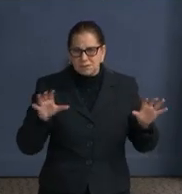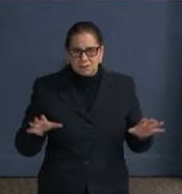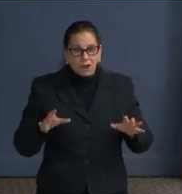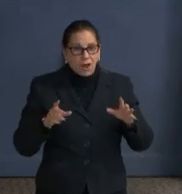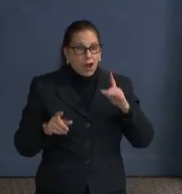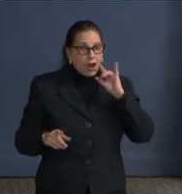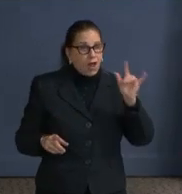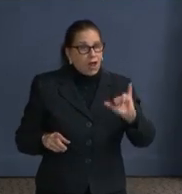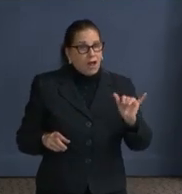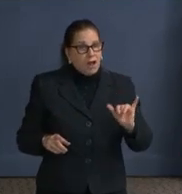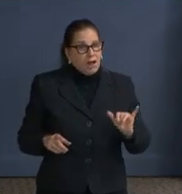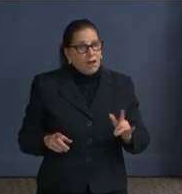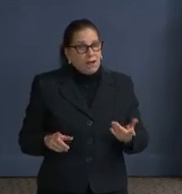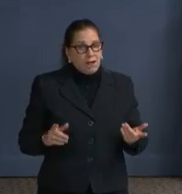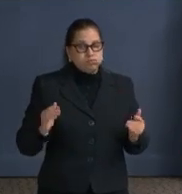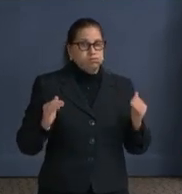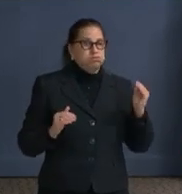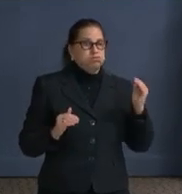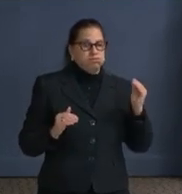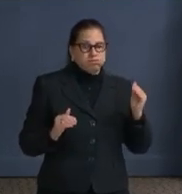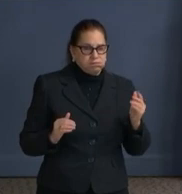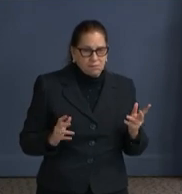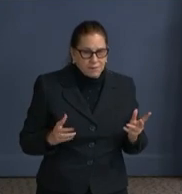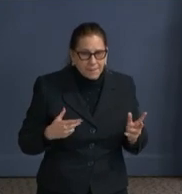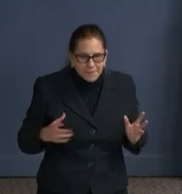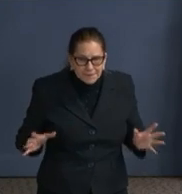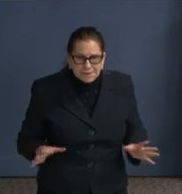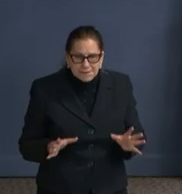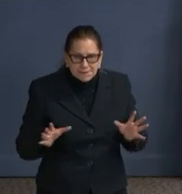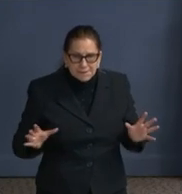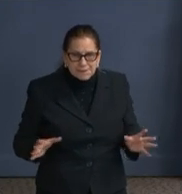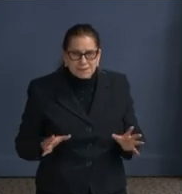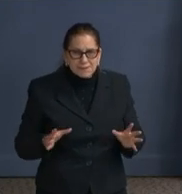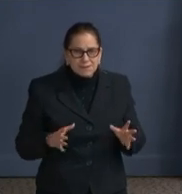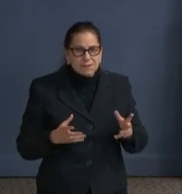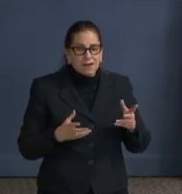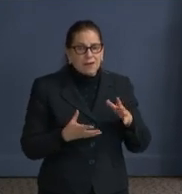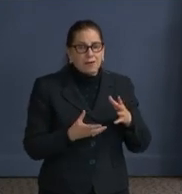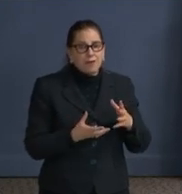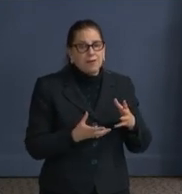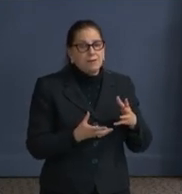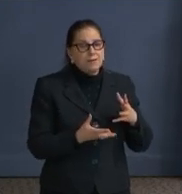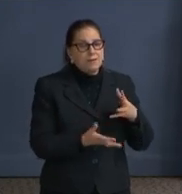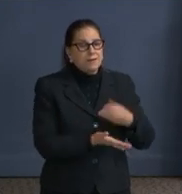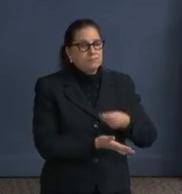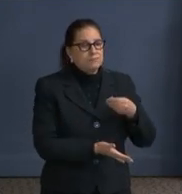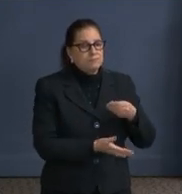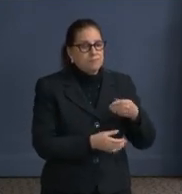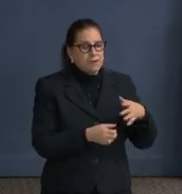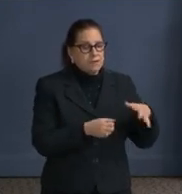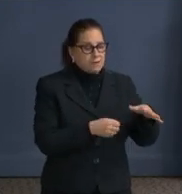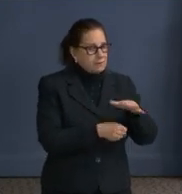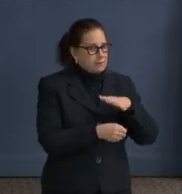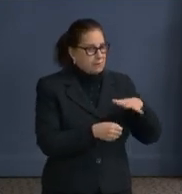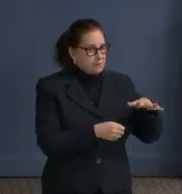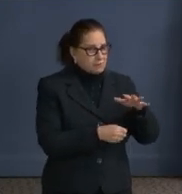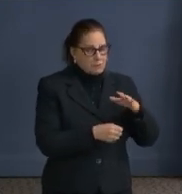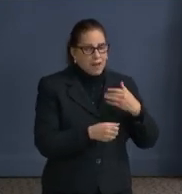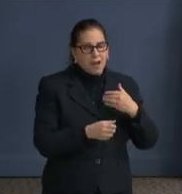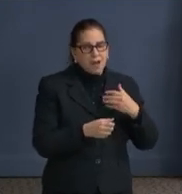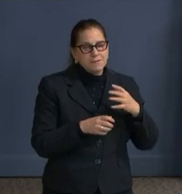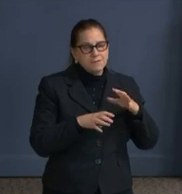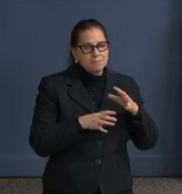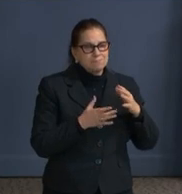residents is that people in affluent neighborhoods are far out facing people in economically depressed neighborhoods